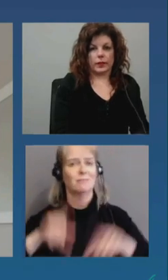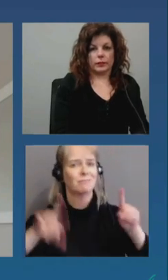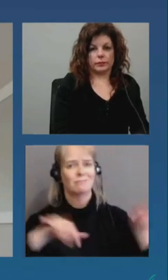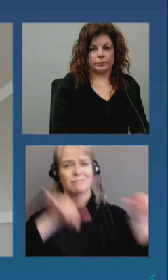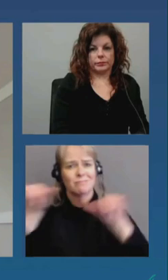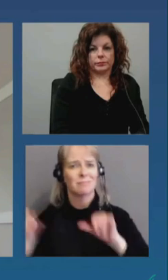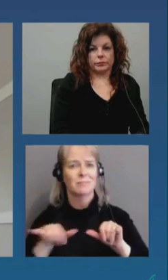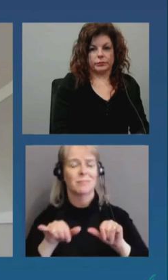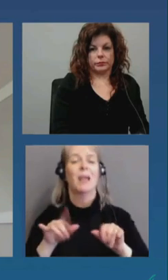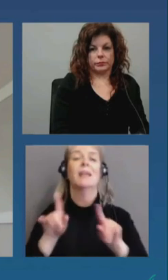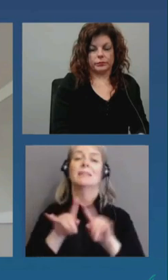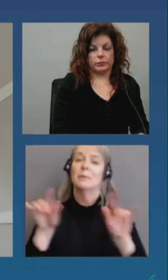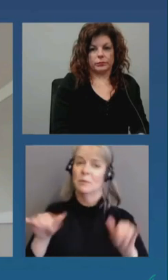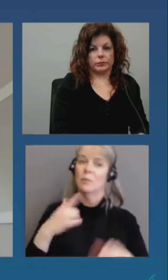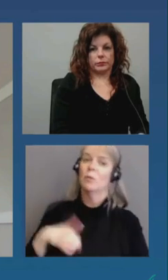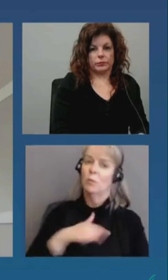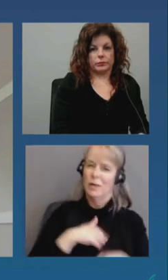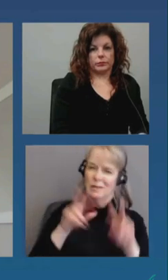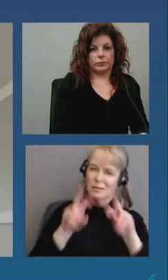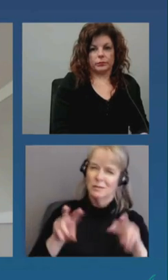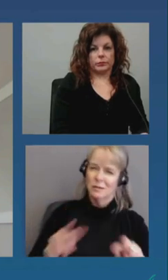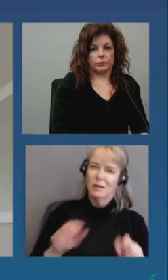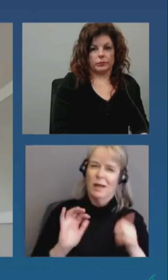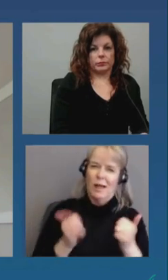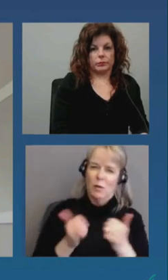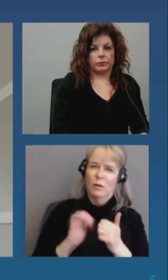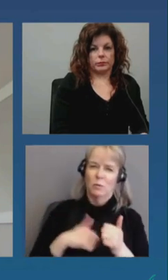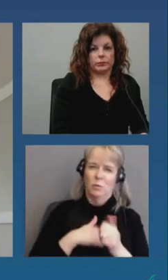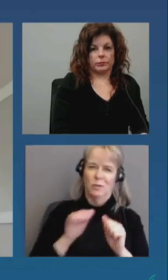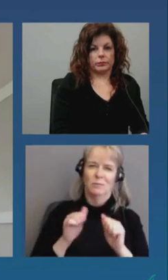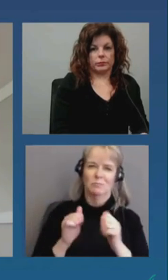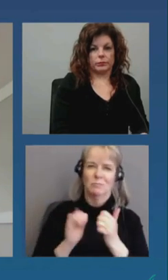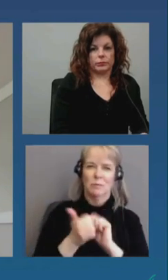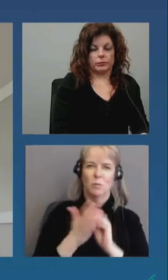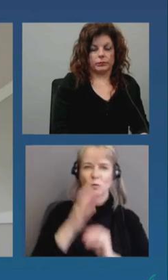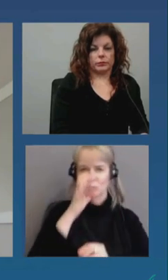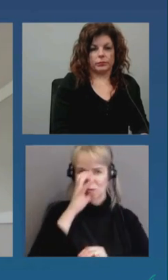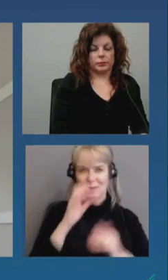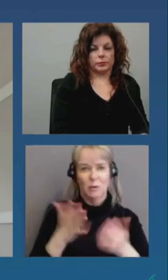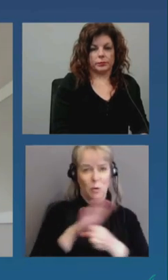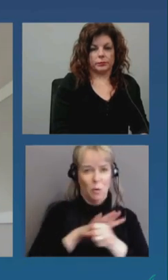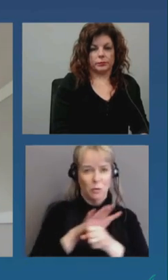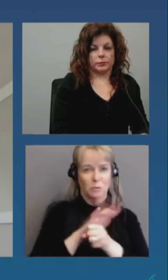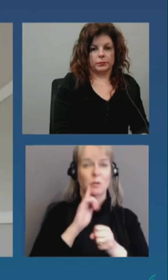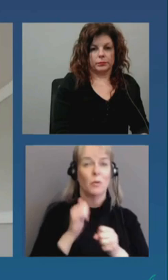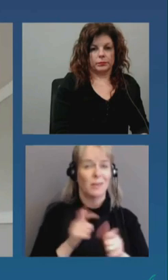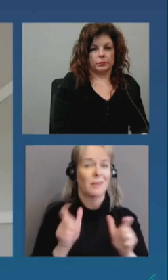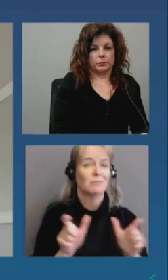locally um what's needed here locally thank you very much